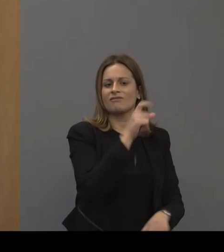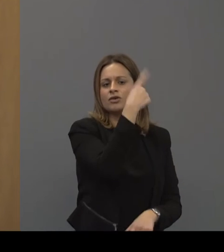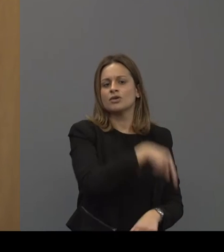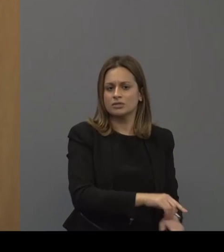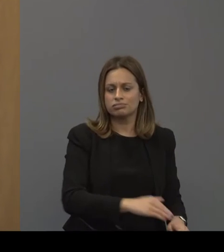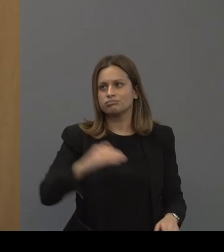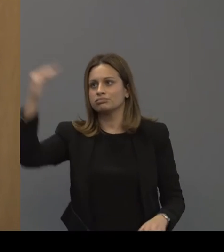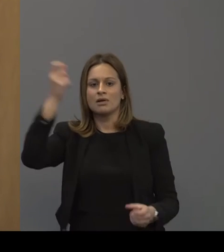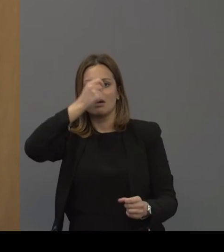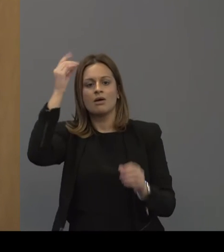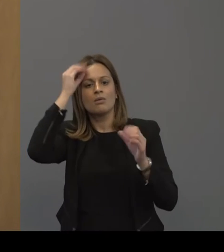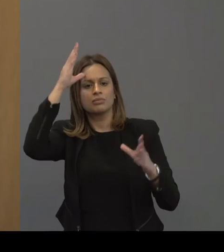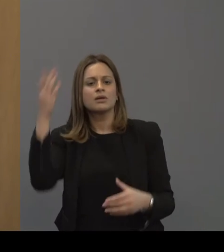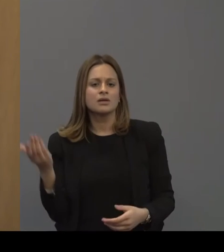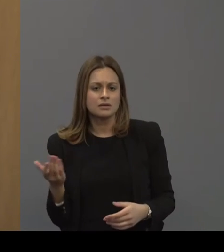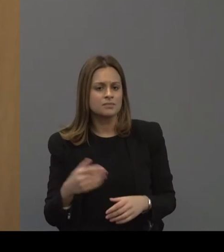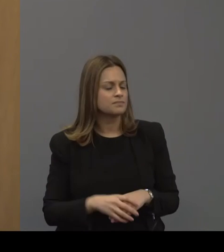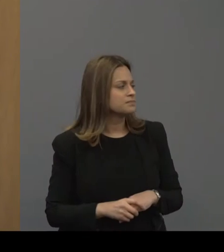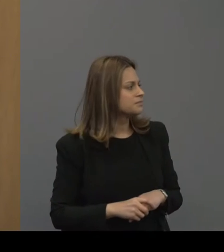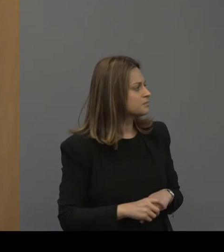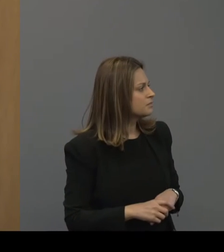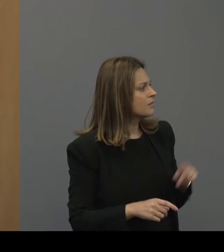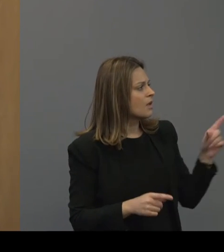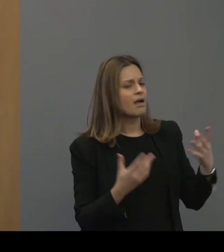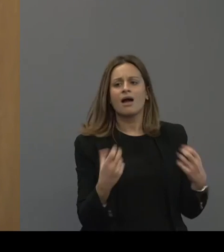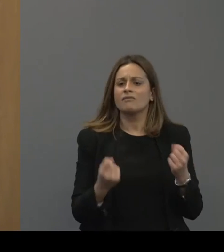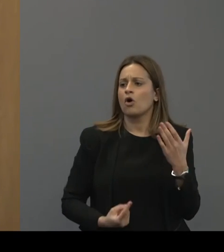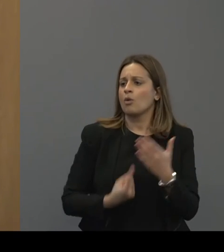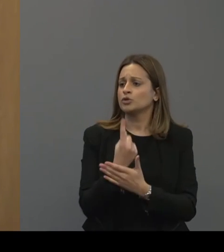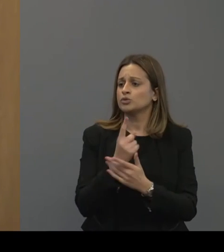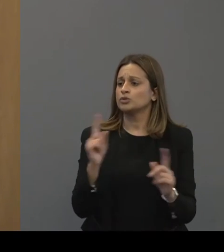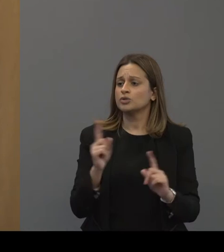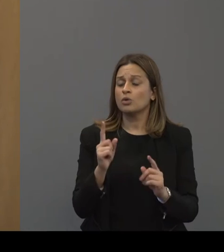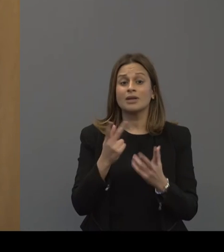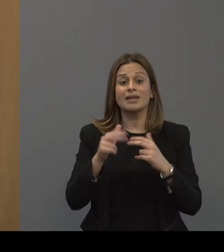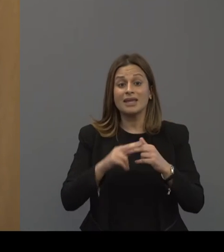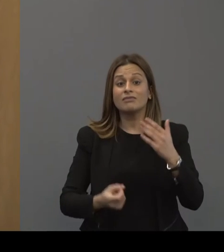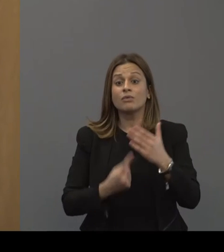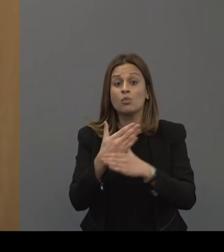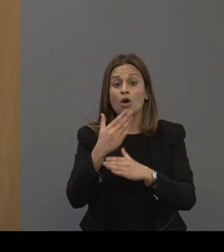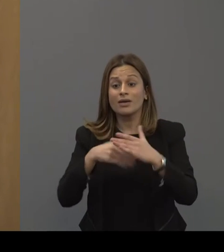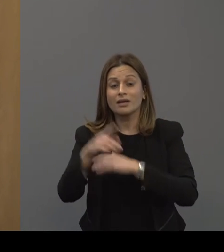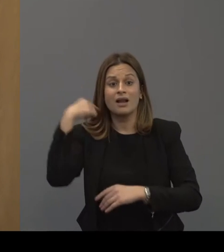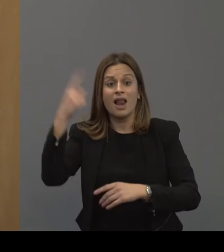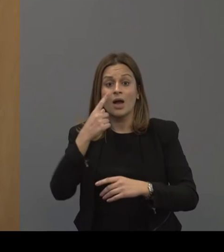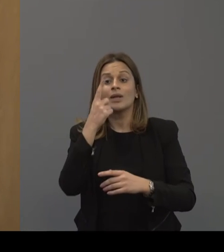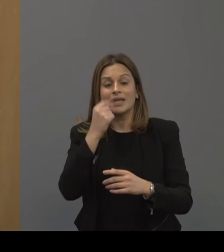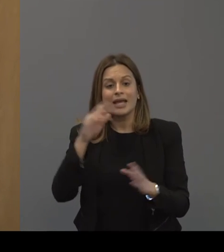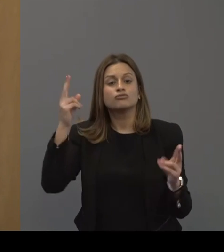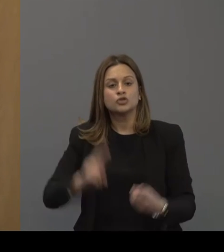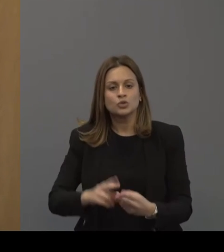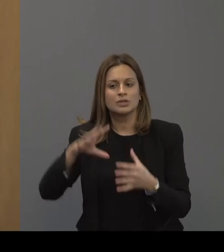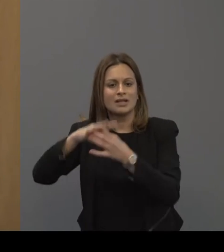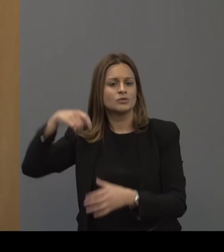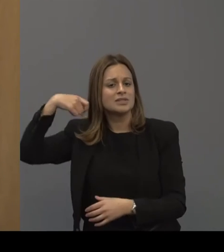of hearing at a young age. And ultimately we have an opportunity to reduce the incidence of noise-induced hearing loss in tinnitus.